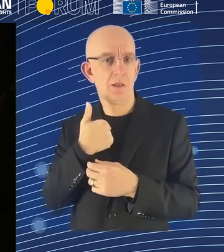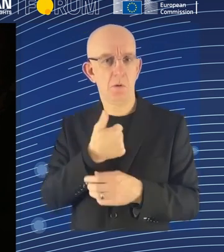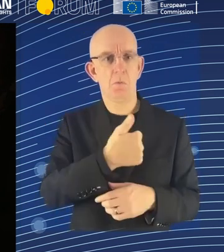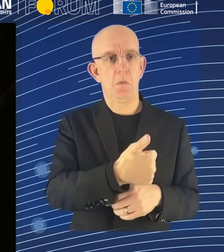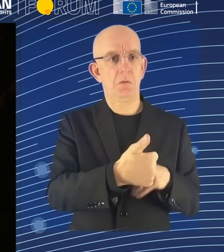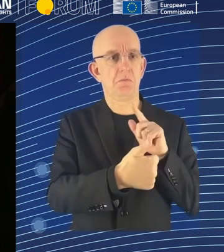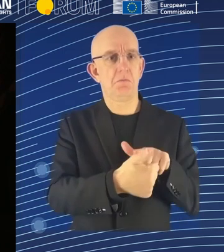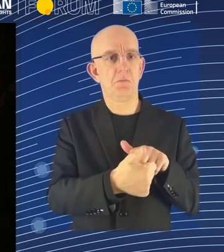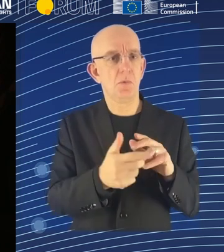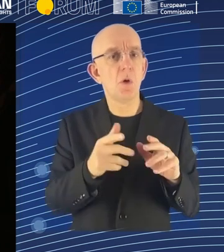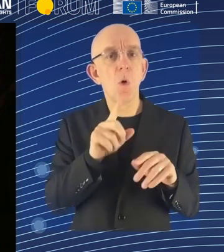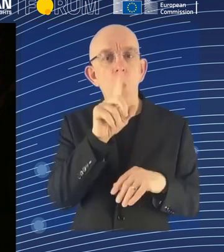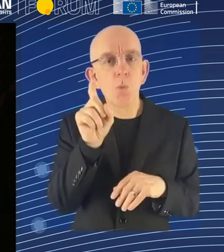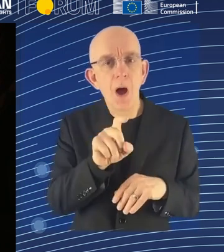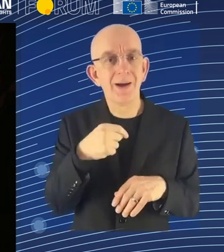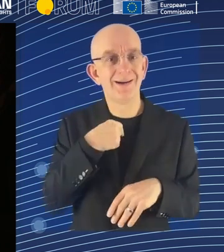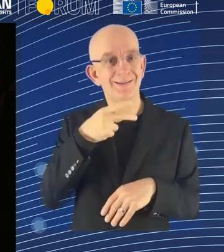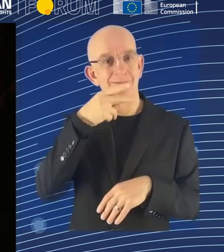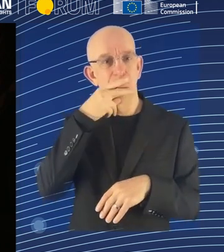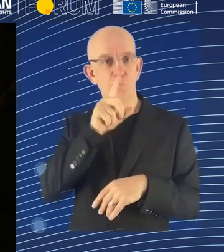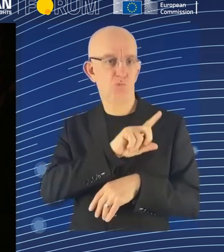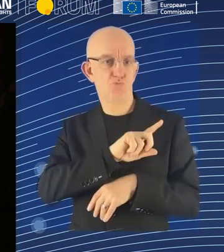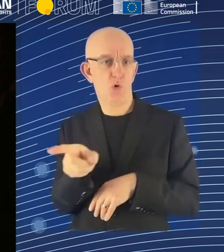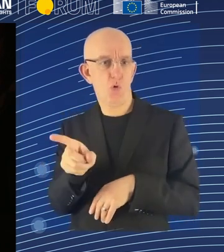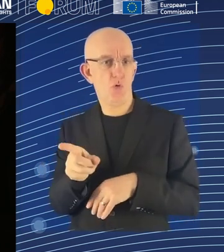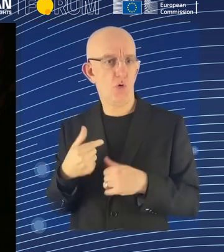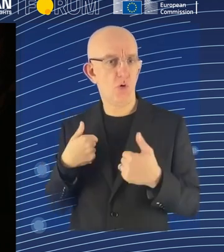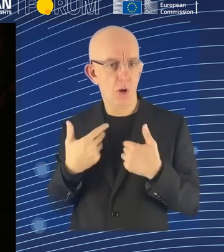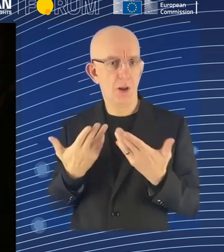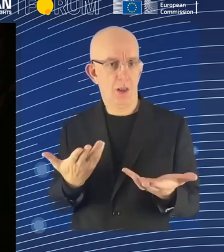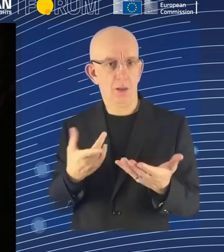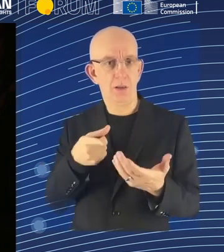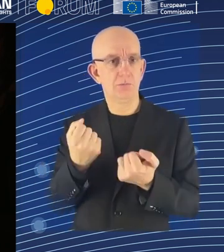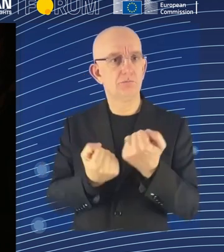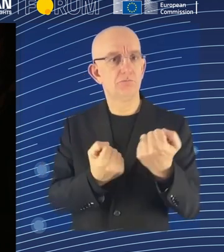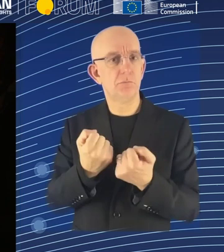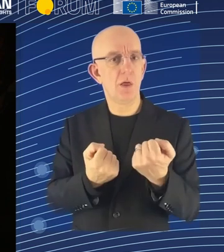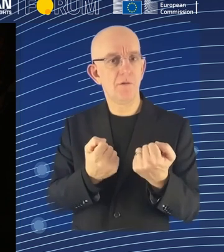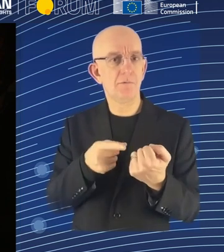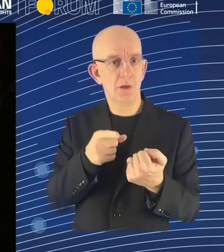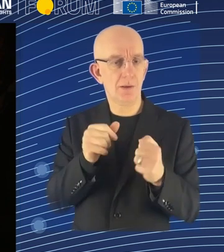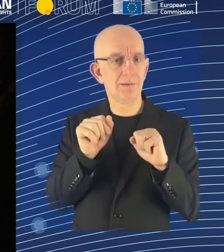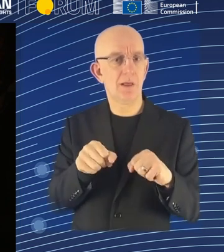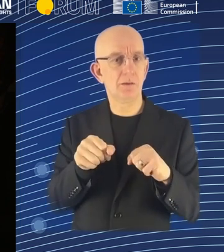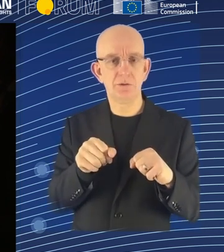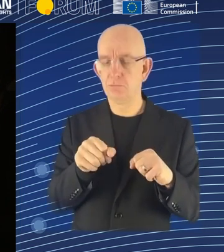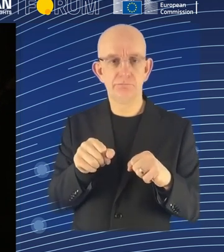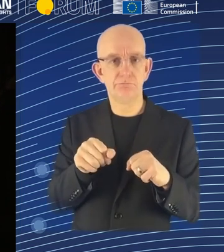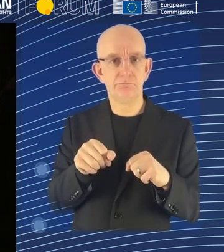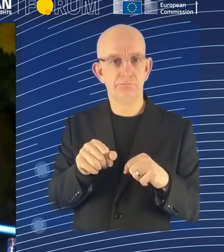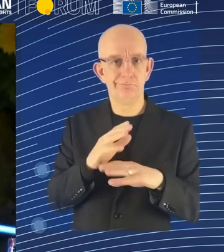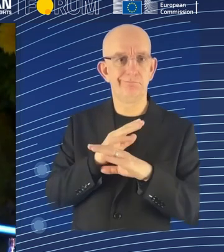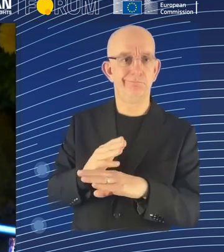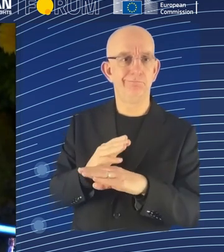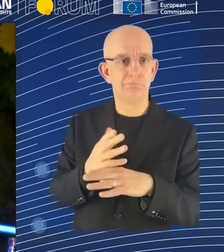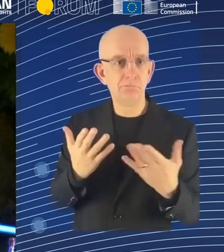but we talk very little in these regulatory discussions about how to enforce technical validity of these systems. Thank you. Yeah, great. Thanks